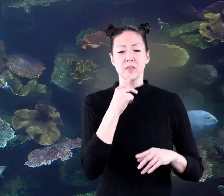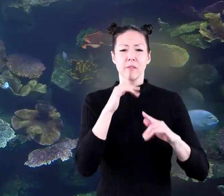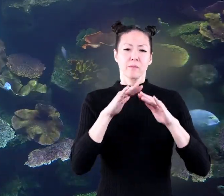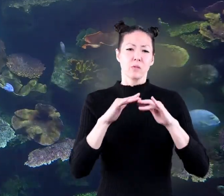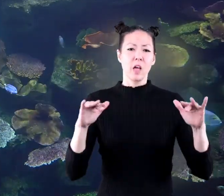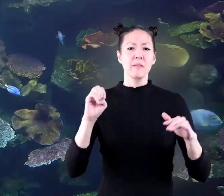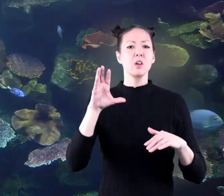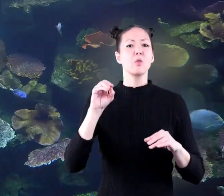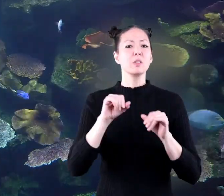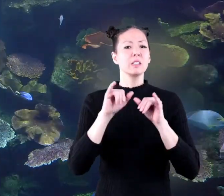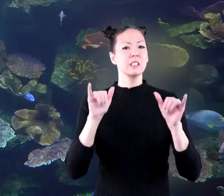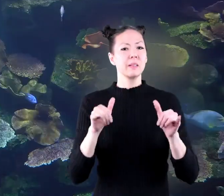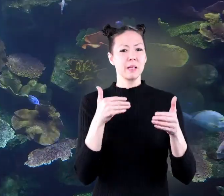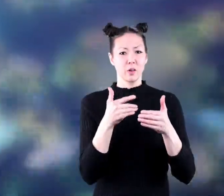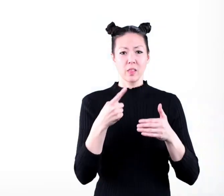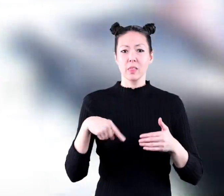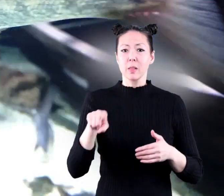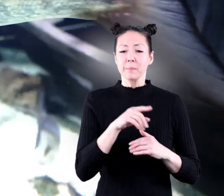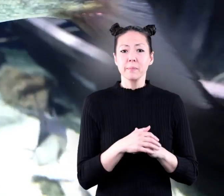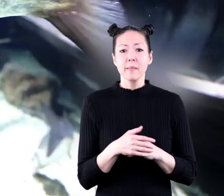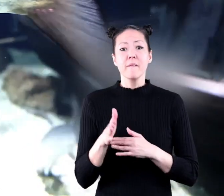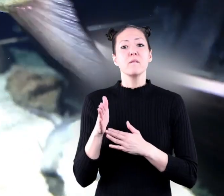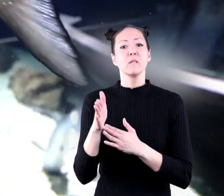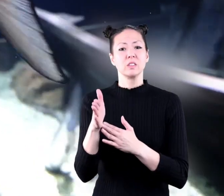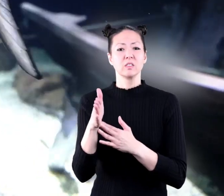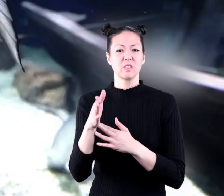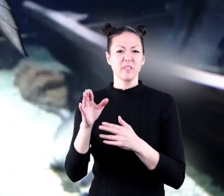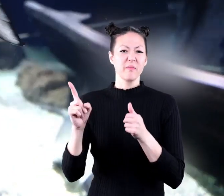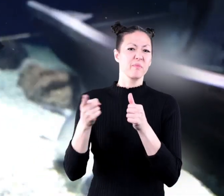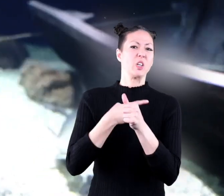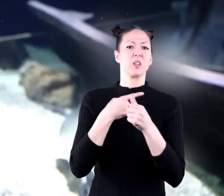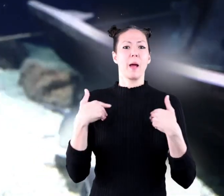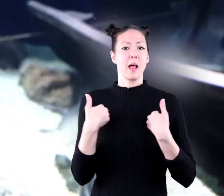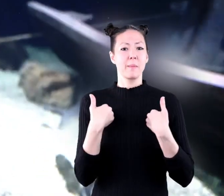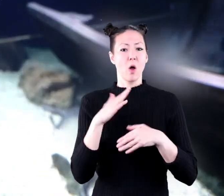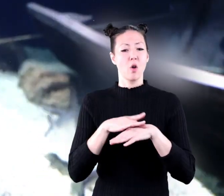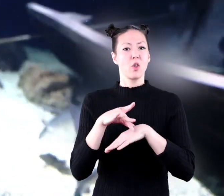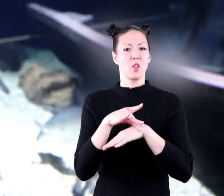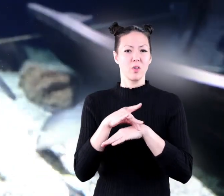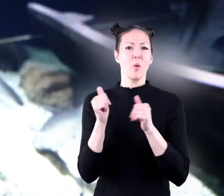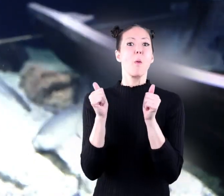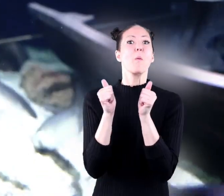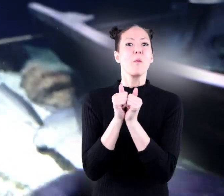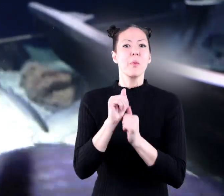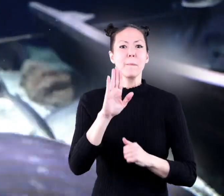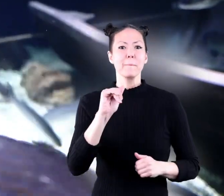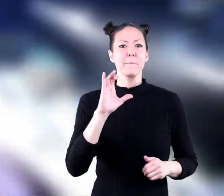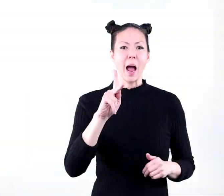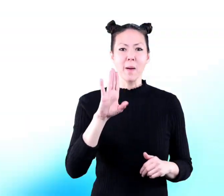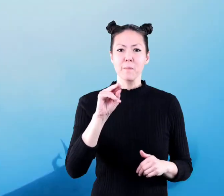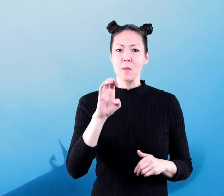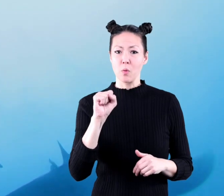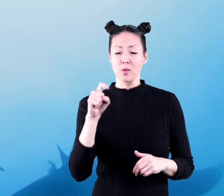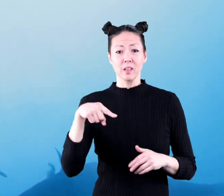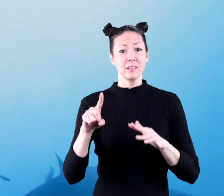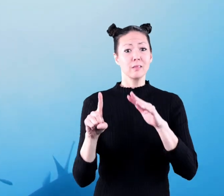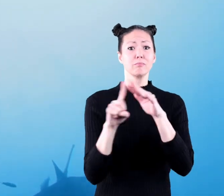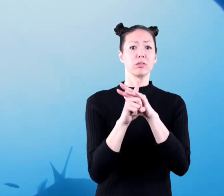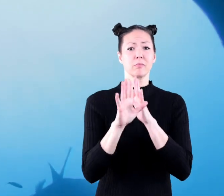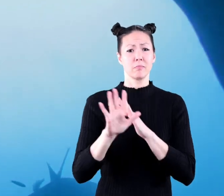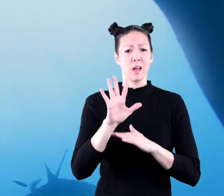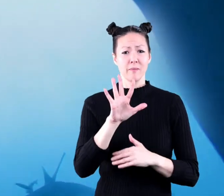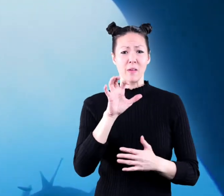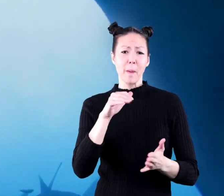various ecosystems near them fish were the first animals on earth with backbones and they have